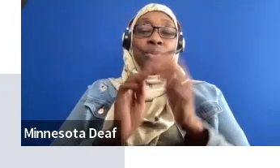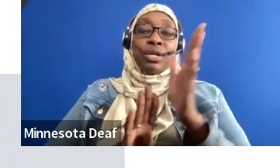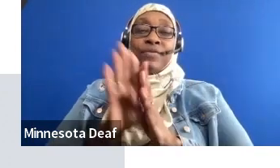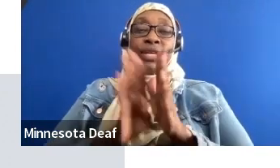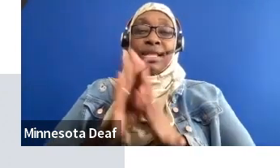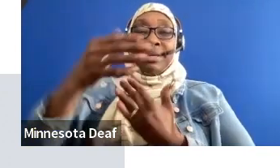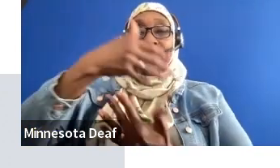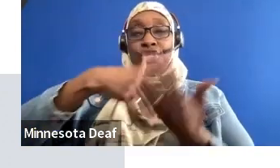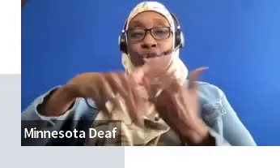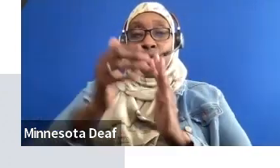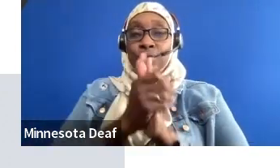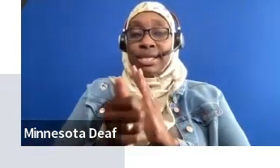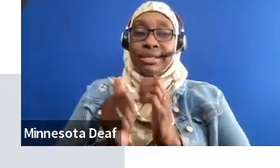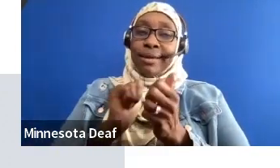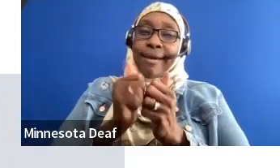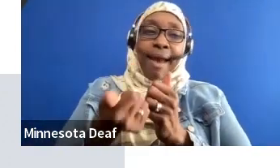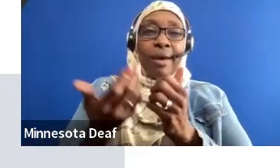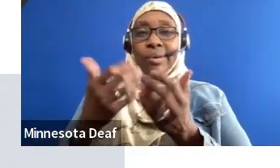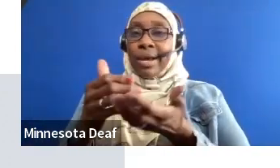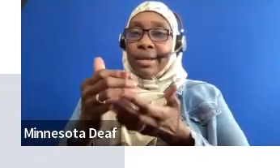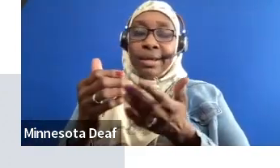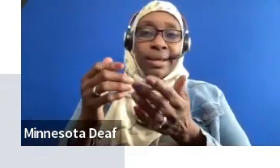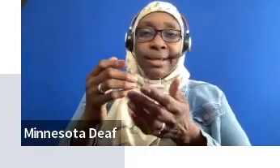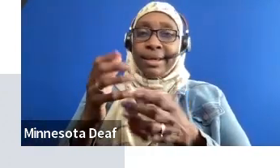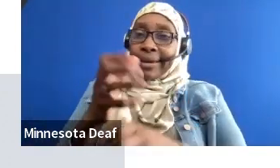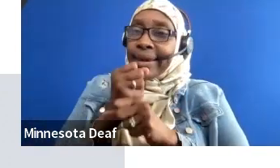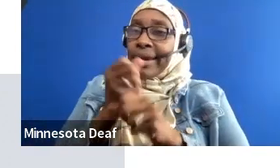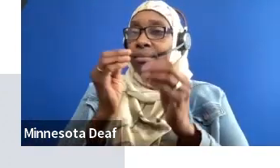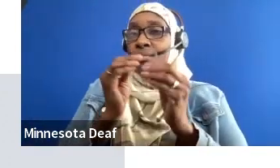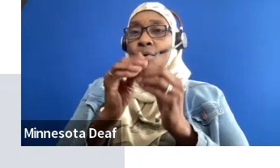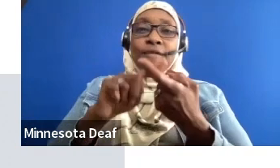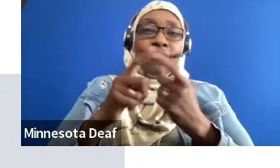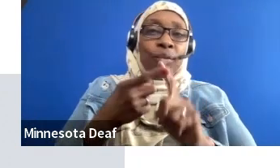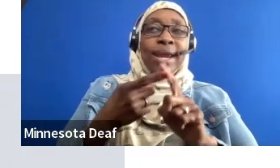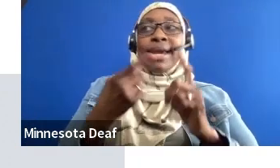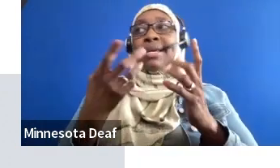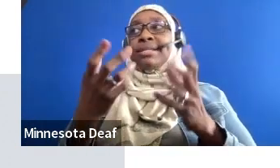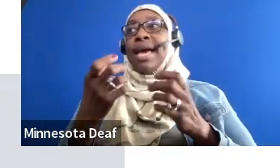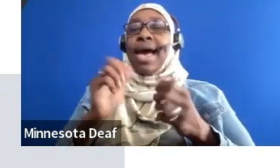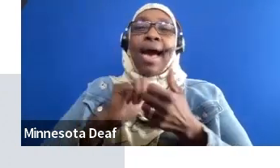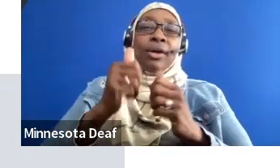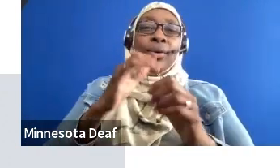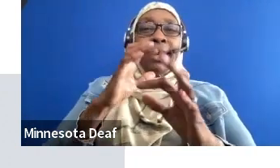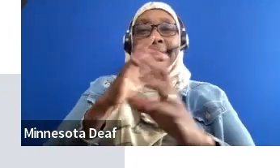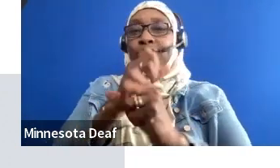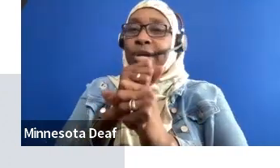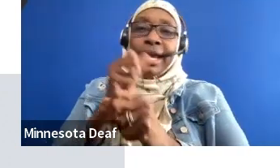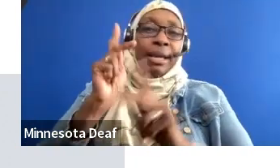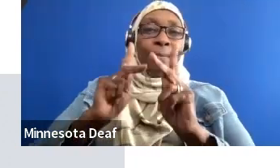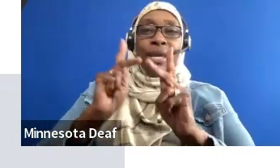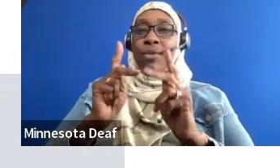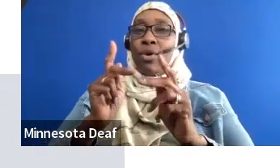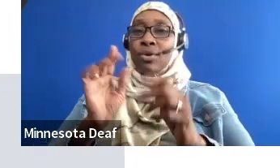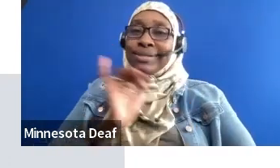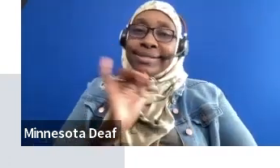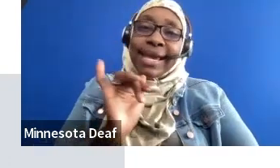do I interact with people like me? And how do I interact with people who aren't like me? And they can do this safely through access to theater, right? By learning, like, okay, we